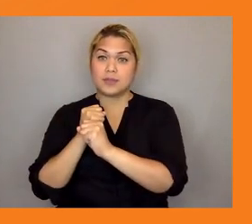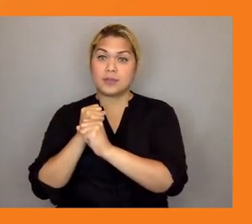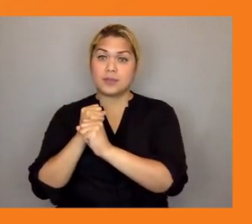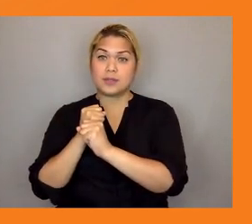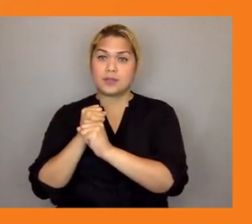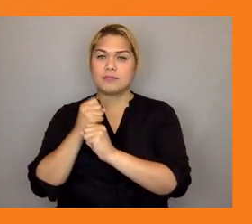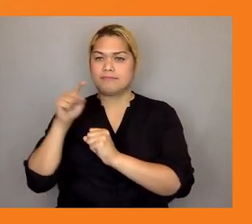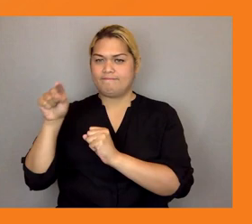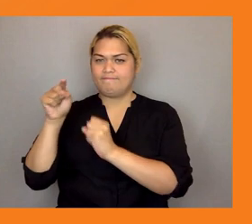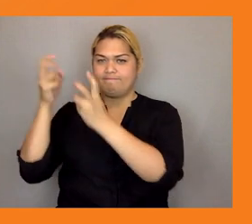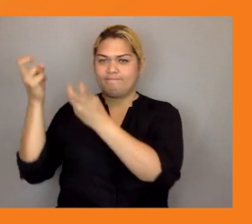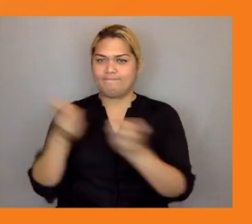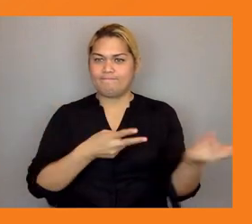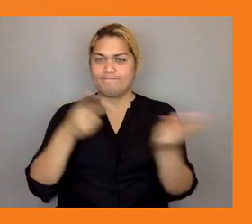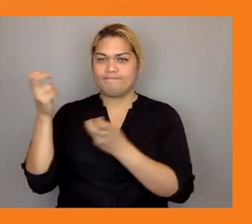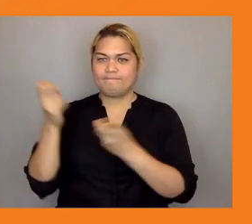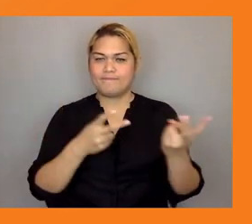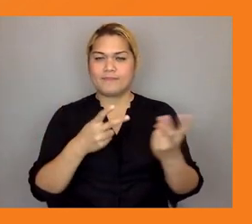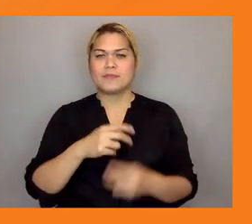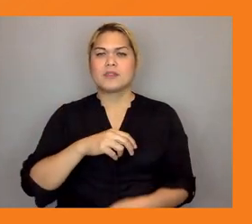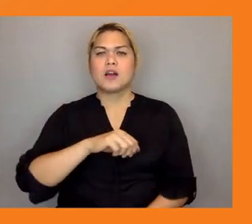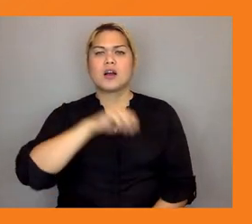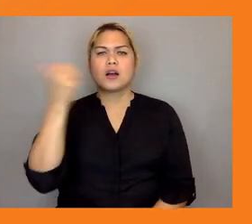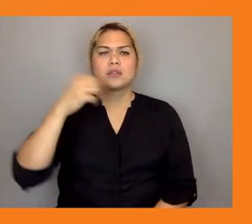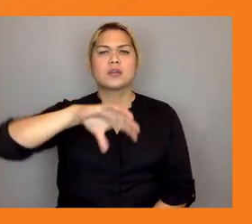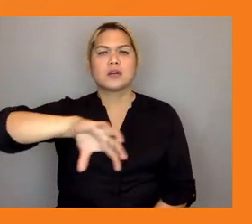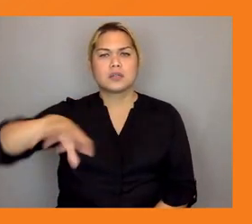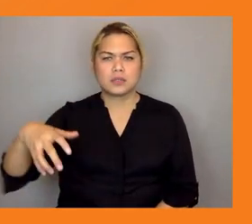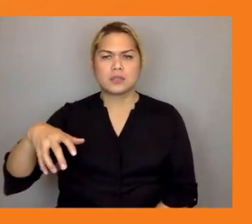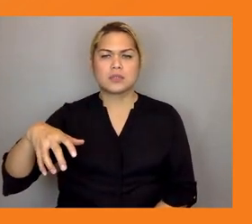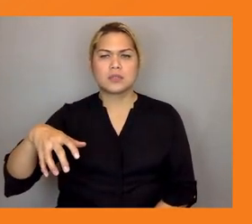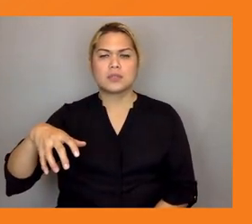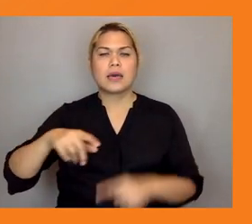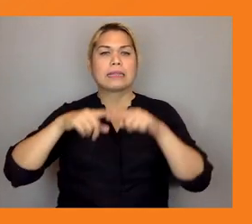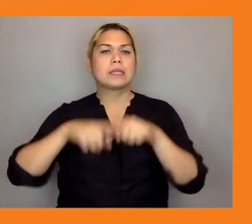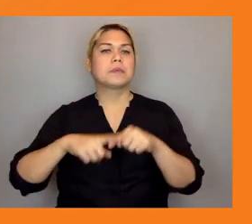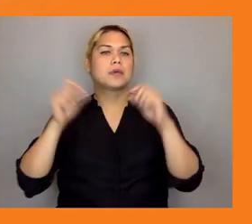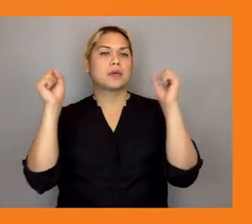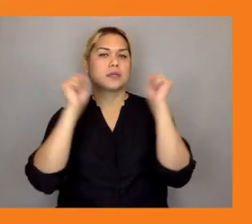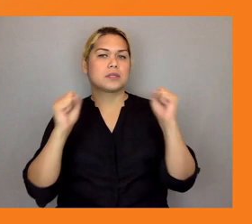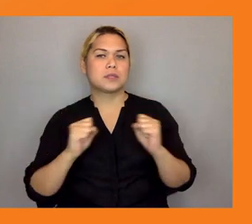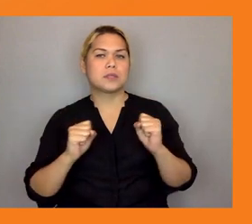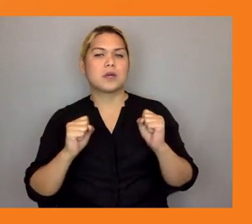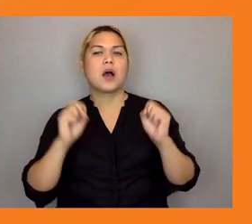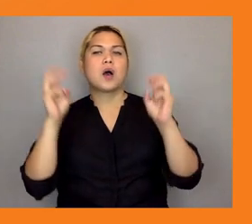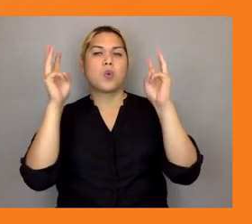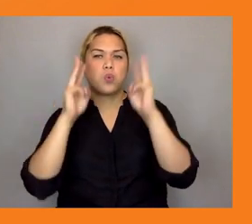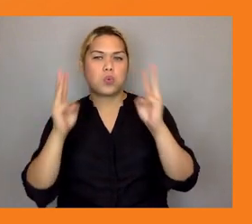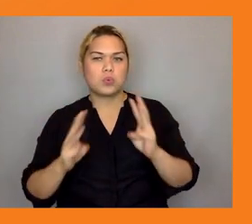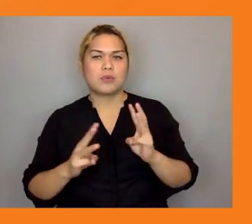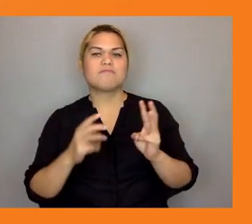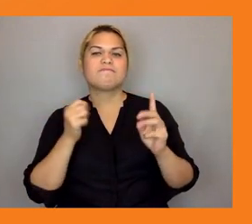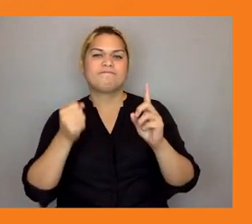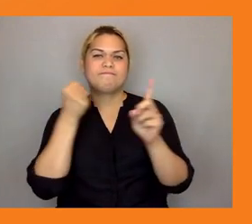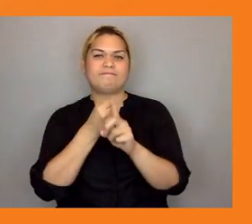the climate situations are not very well um it impacted the uh you know the availability of foods uh so they